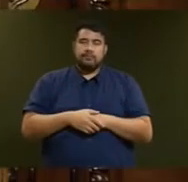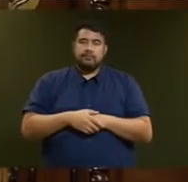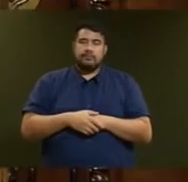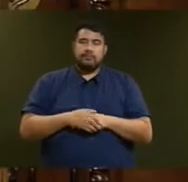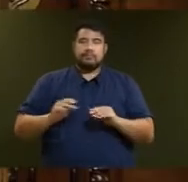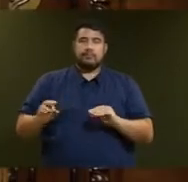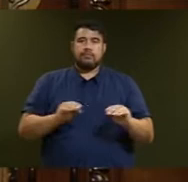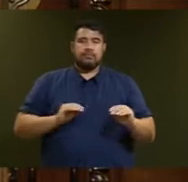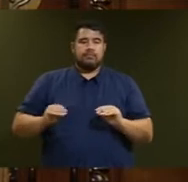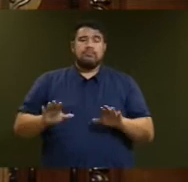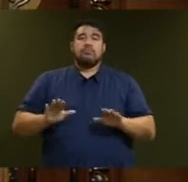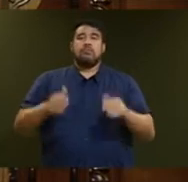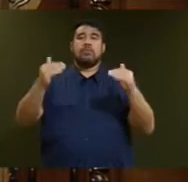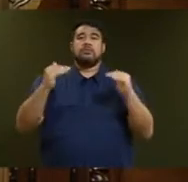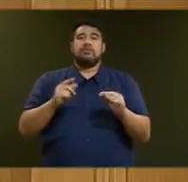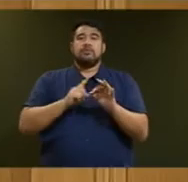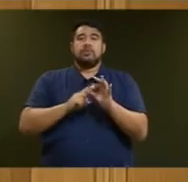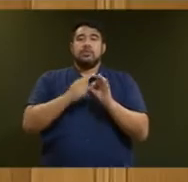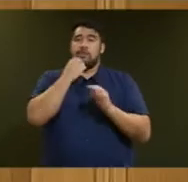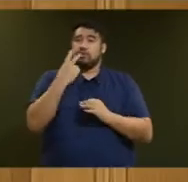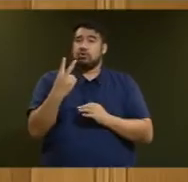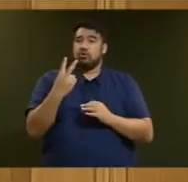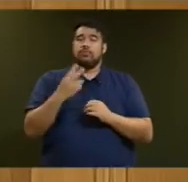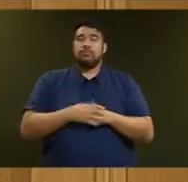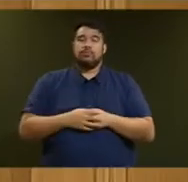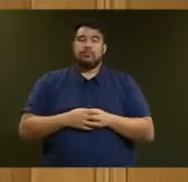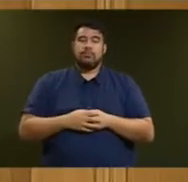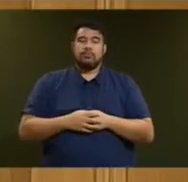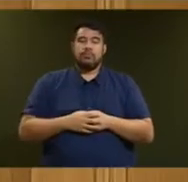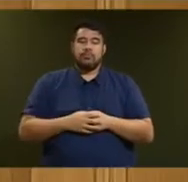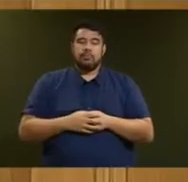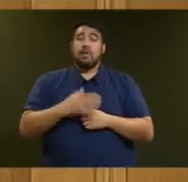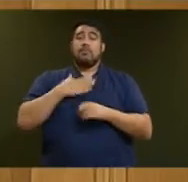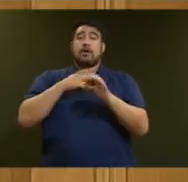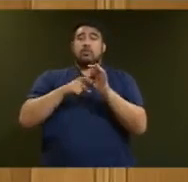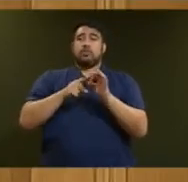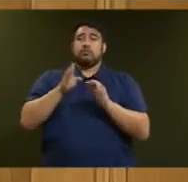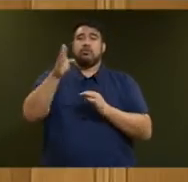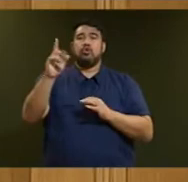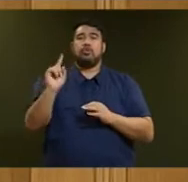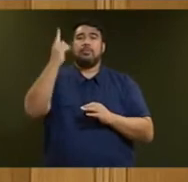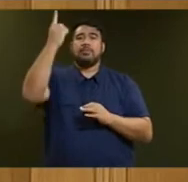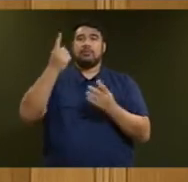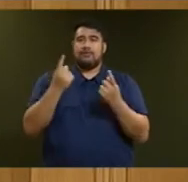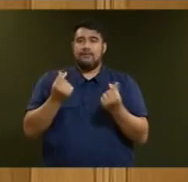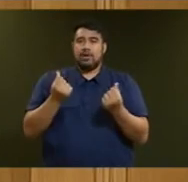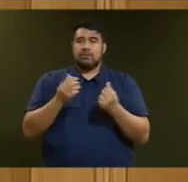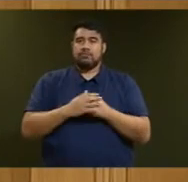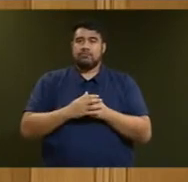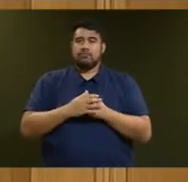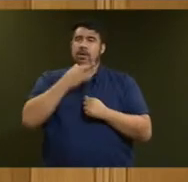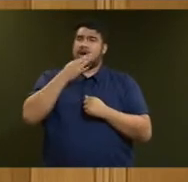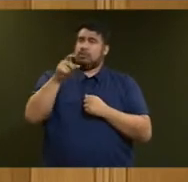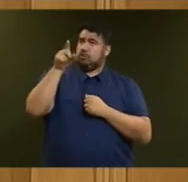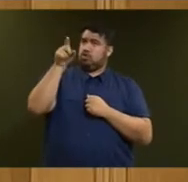That's bad. Question number two. Kiratapu Allen. Mr Speaker, my question is to the Minister of Finance. What responses has he